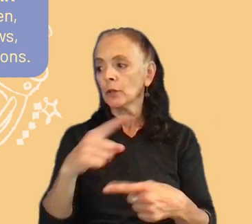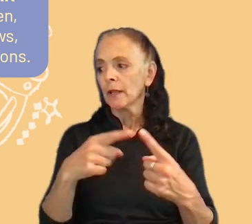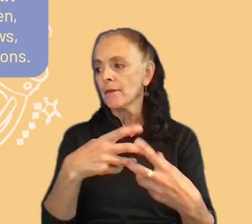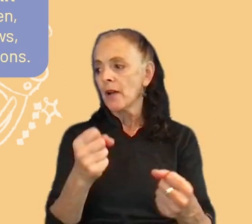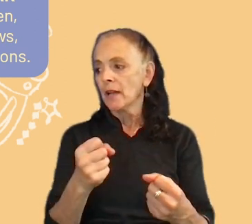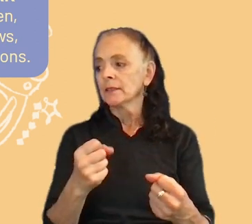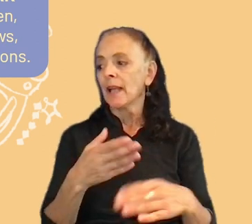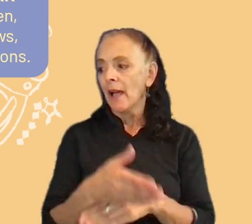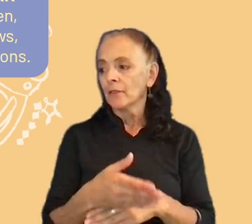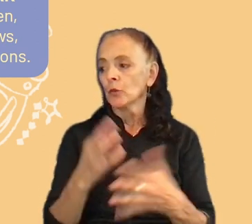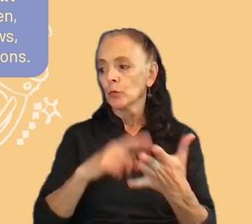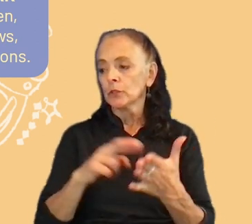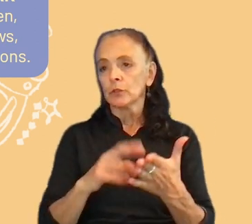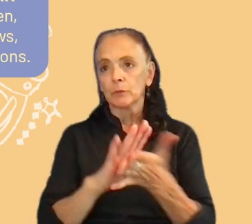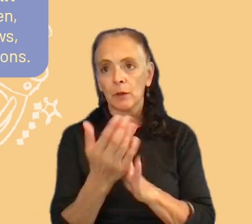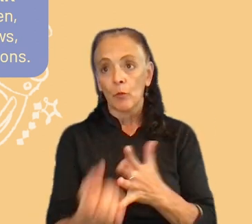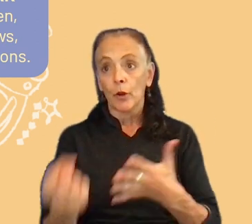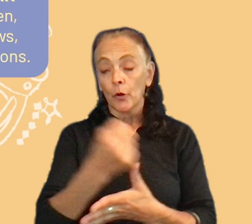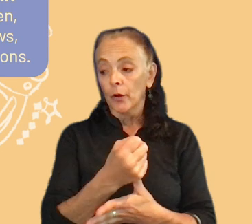prioritized inside the team.